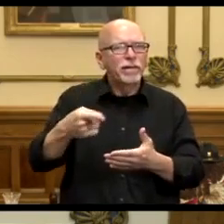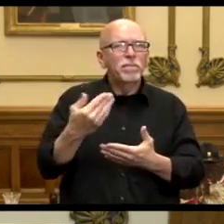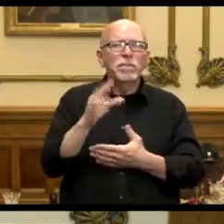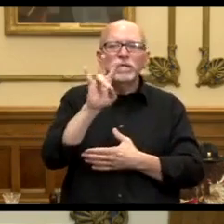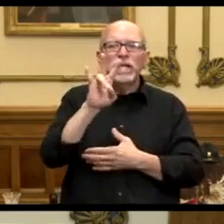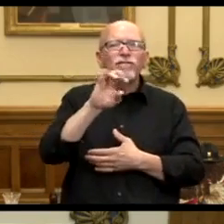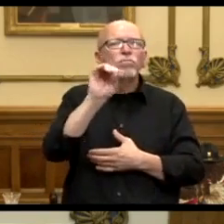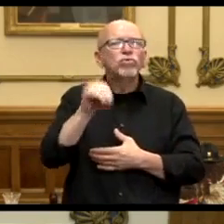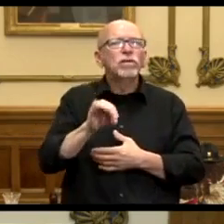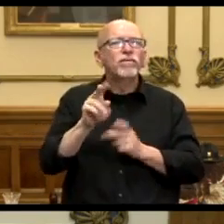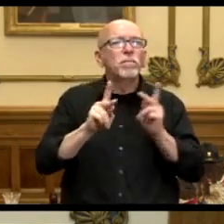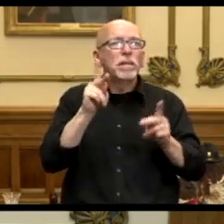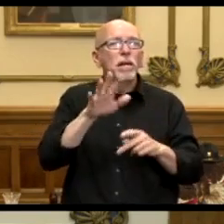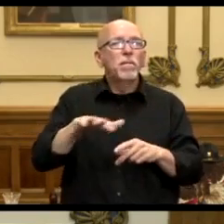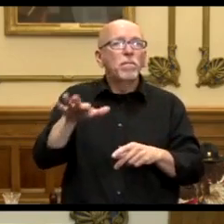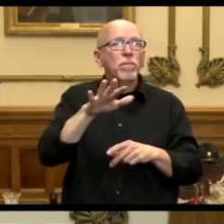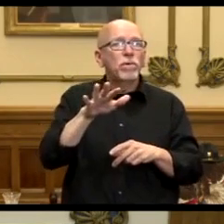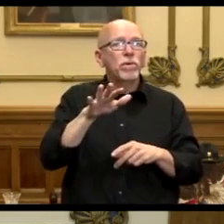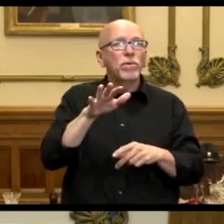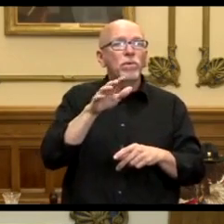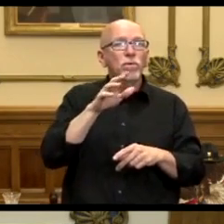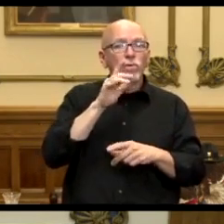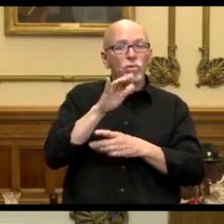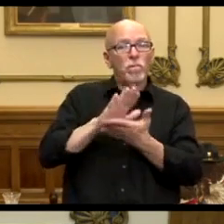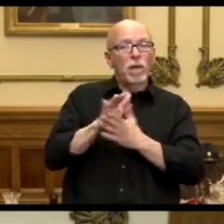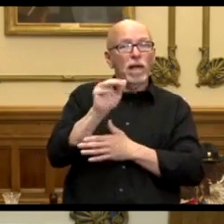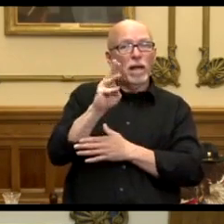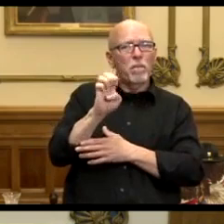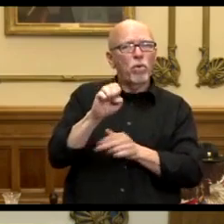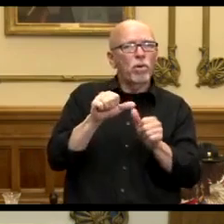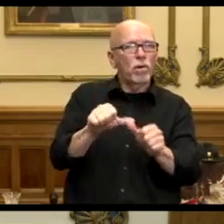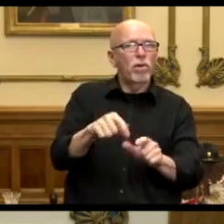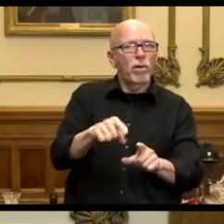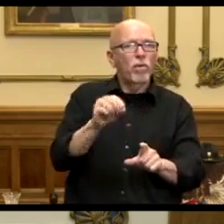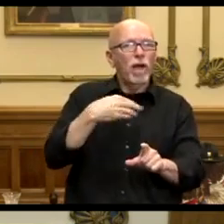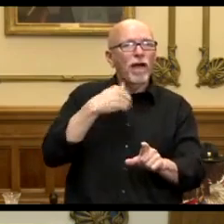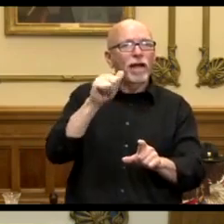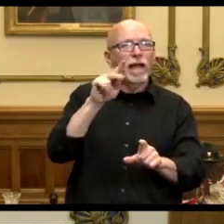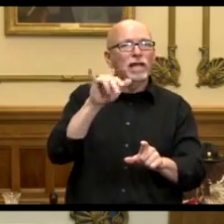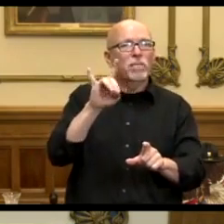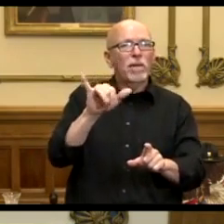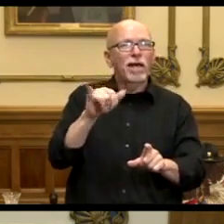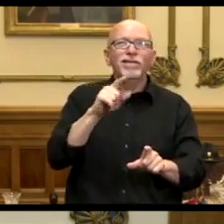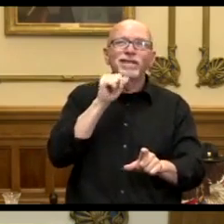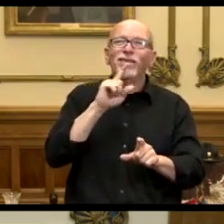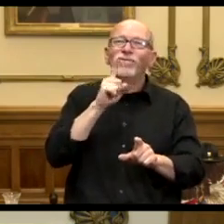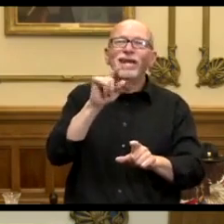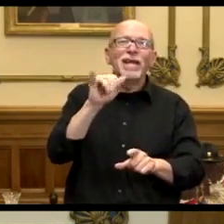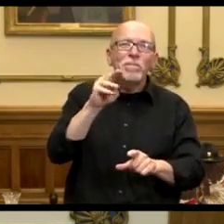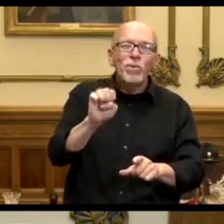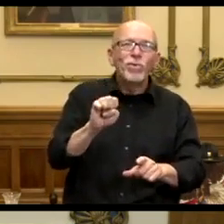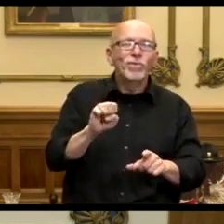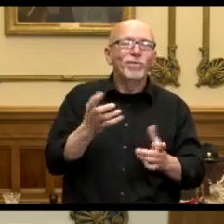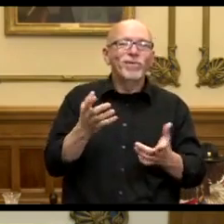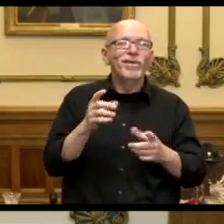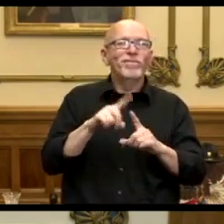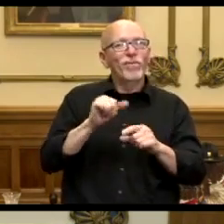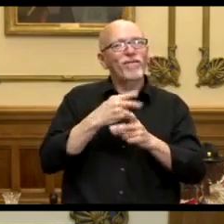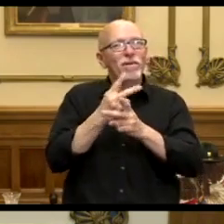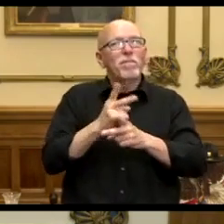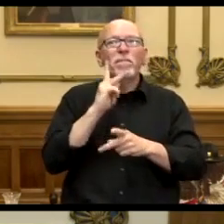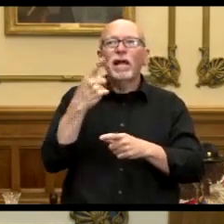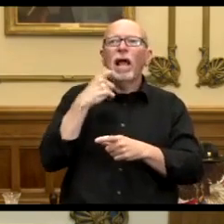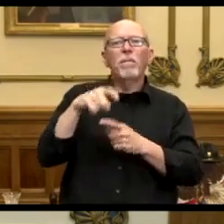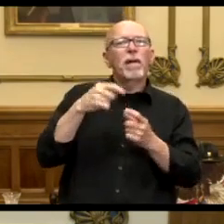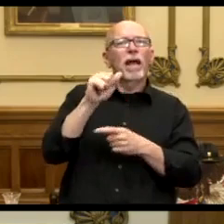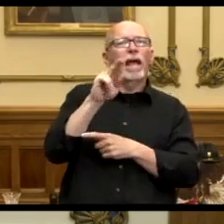of their population in prevalence studies that are immune or have any antibodies. I wouldn't even call it immune. And that's why we've been so careful when people have